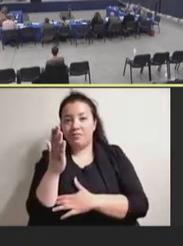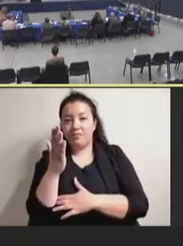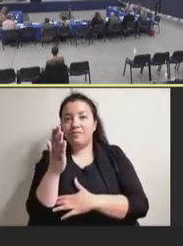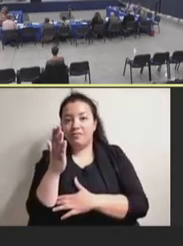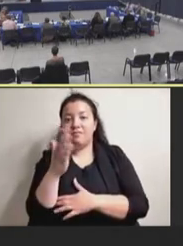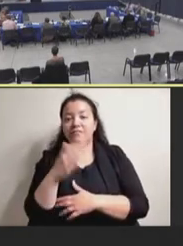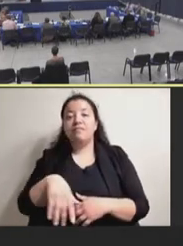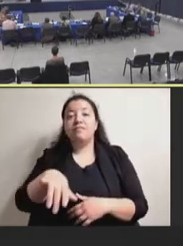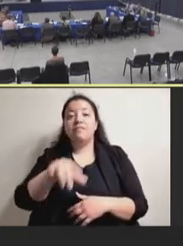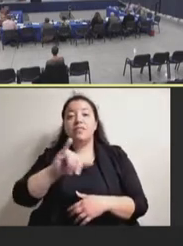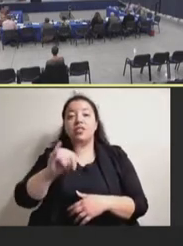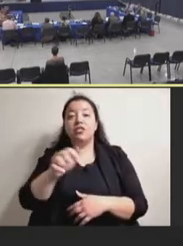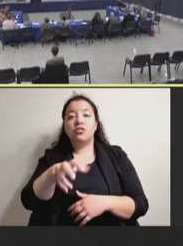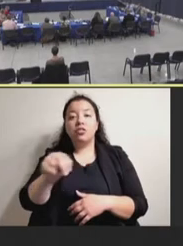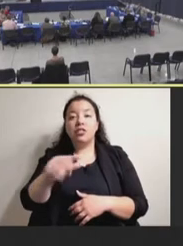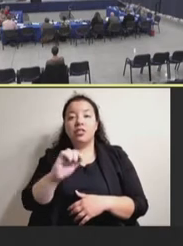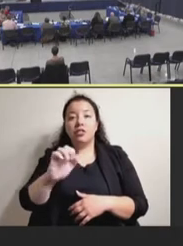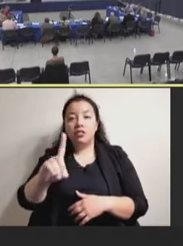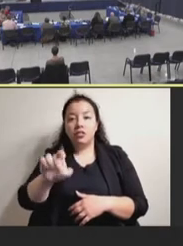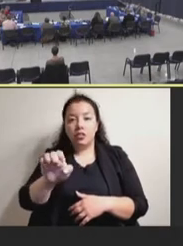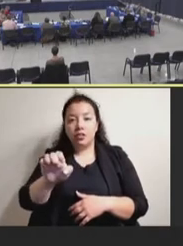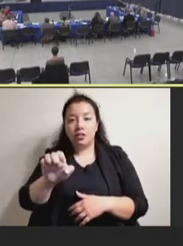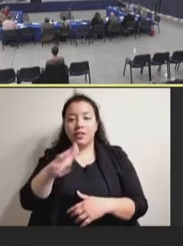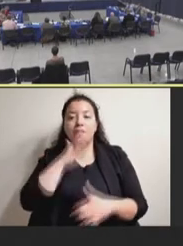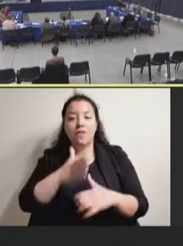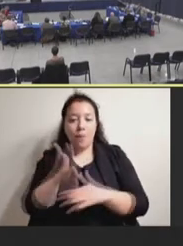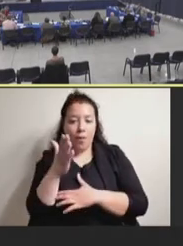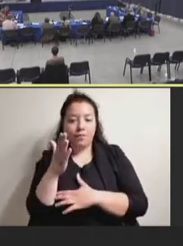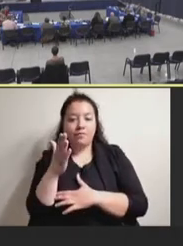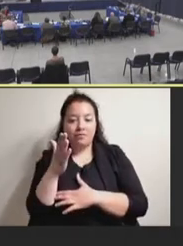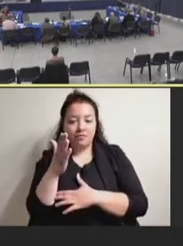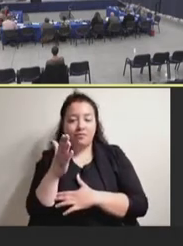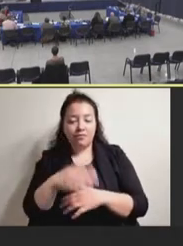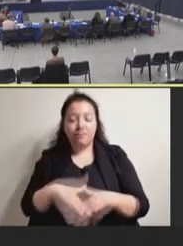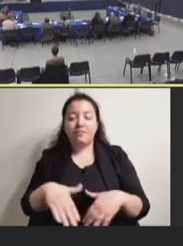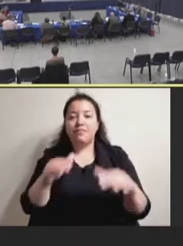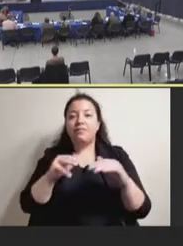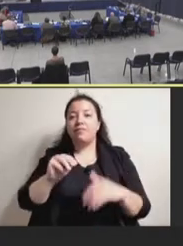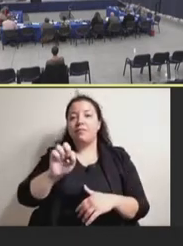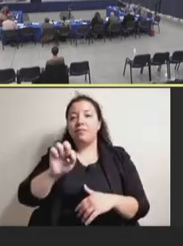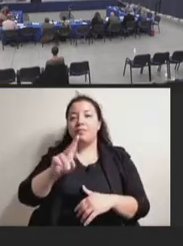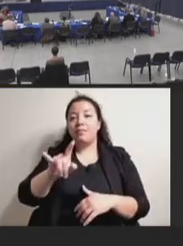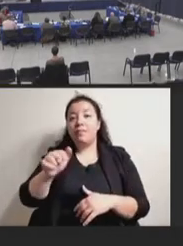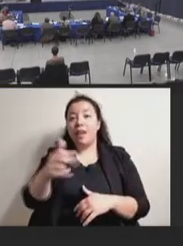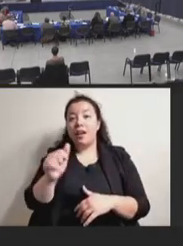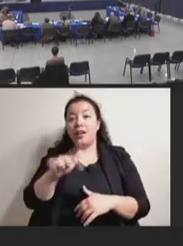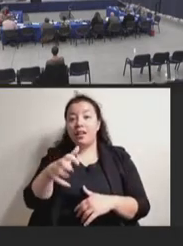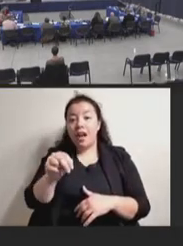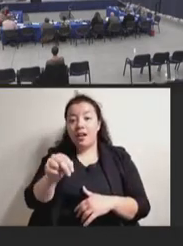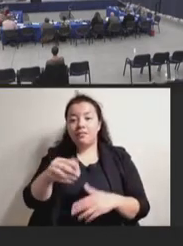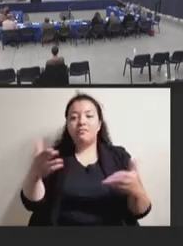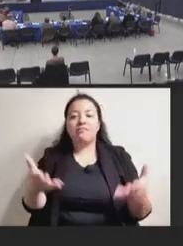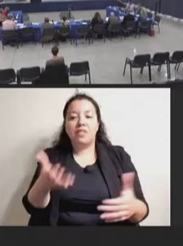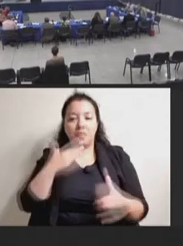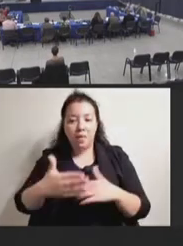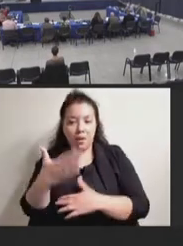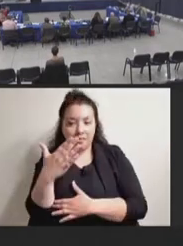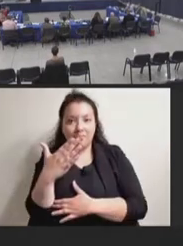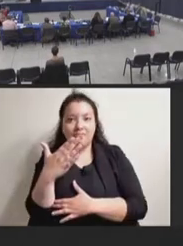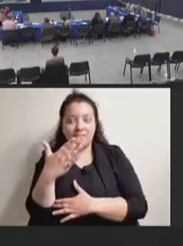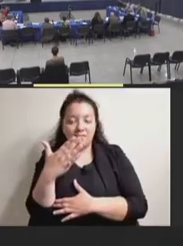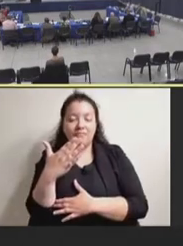Jean Good. Here. Good morning. Good morning. Meredith Allen. Good morning. Present. Good morning.